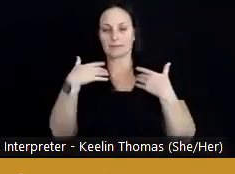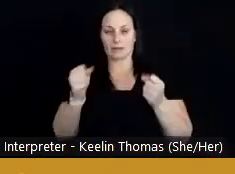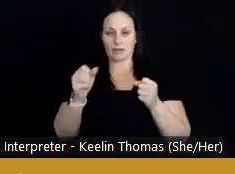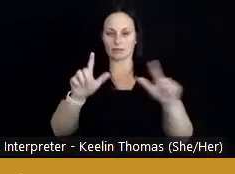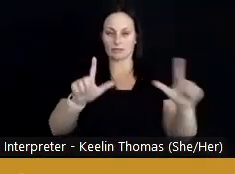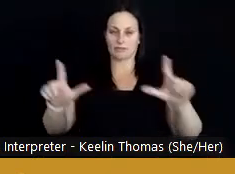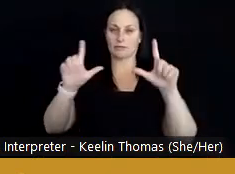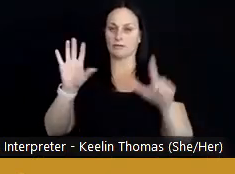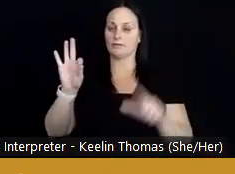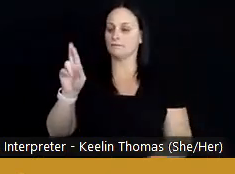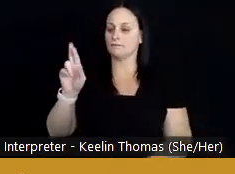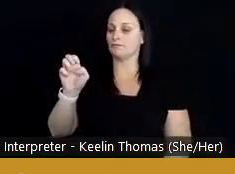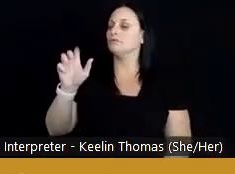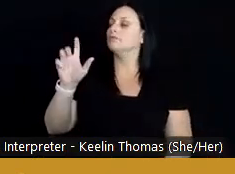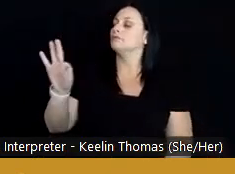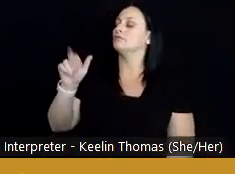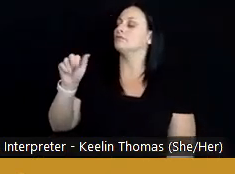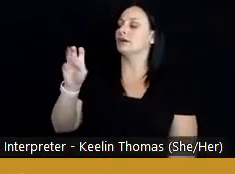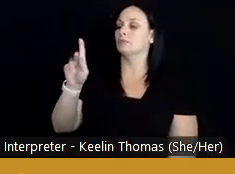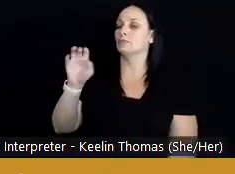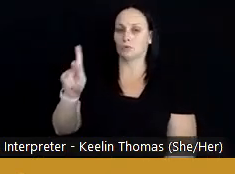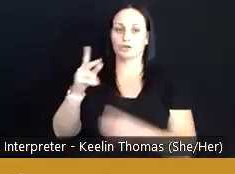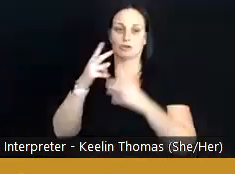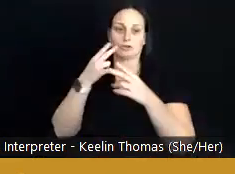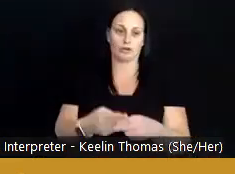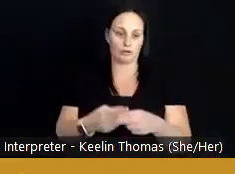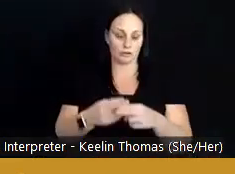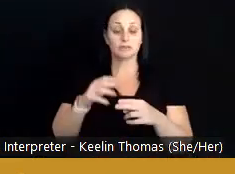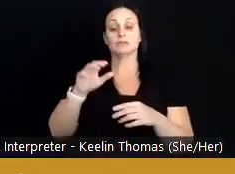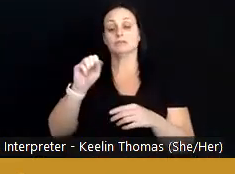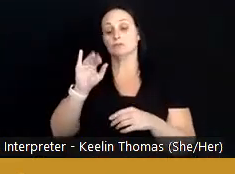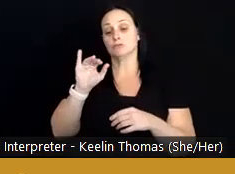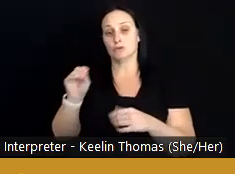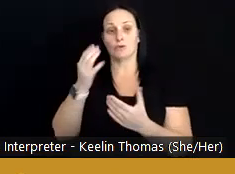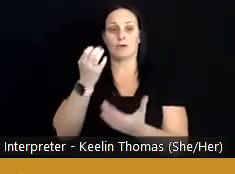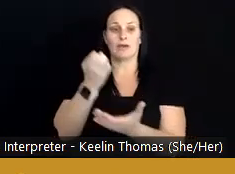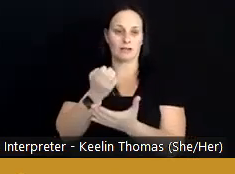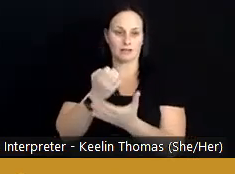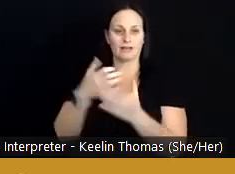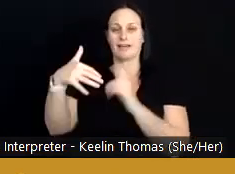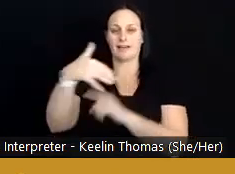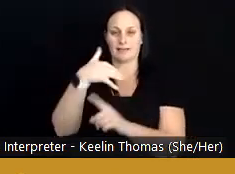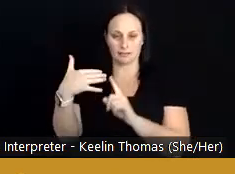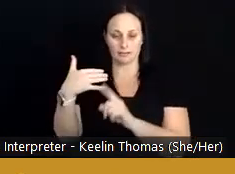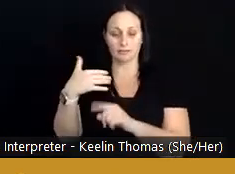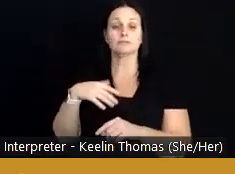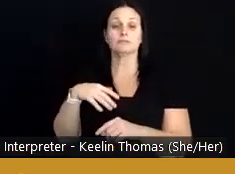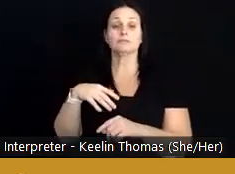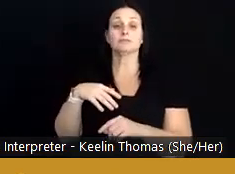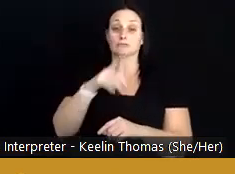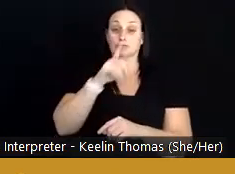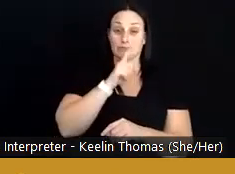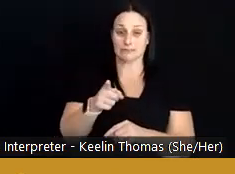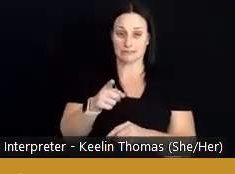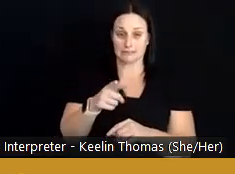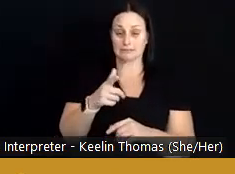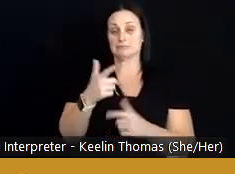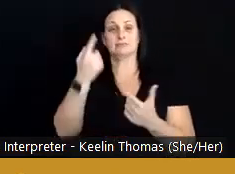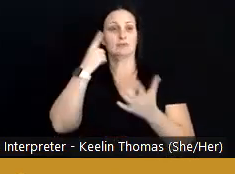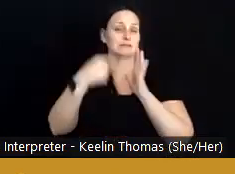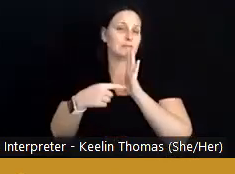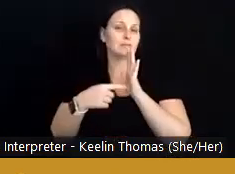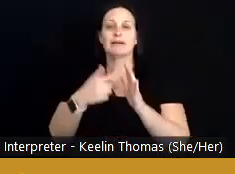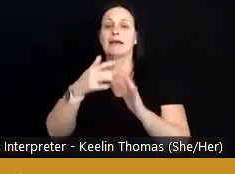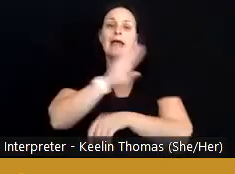commonly applied. It's called a socio-ecological framework. And if we think about the things that may matter, for example, for